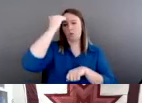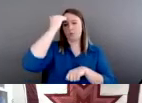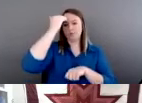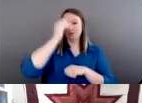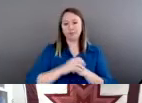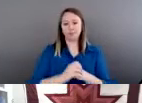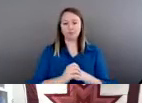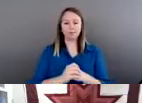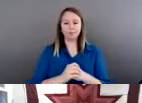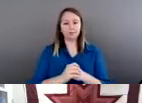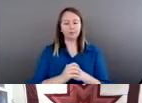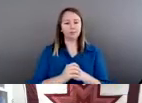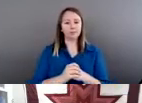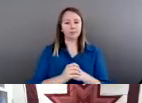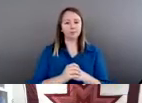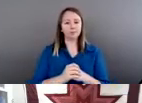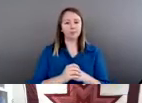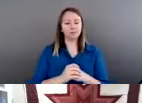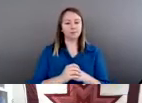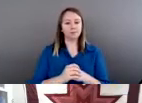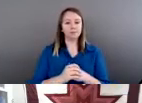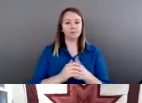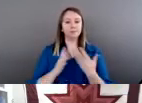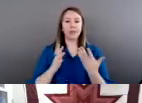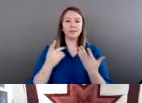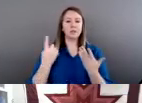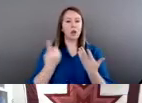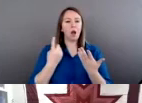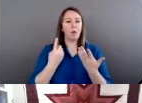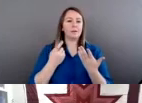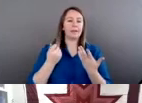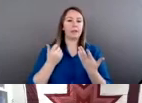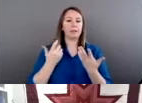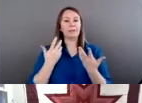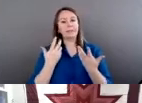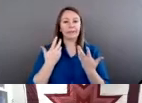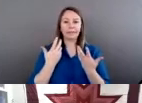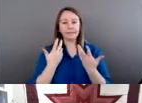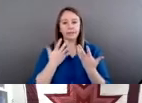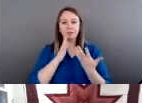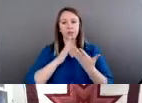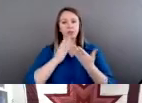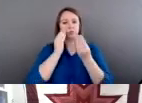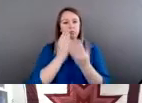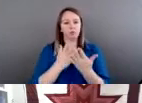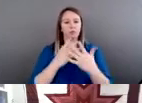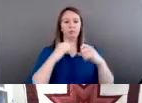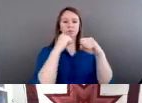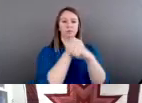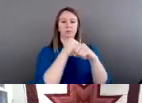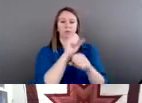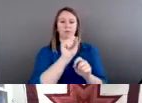And it's always a little fraught to share statistics, because statistics, while they definitely